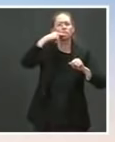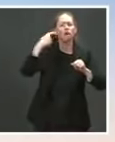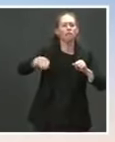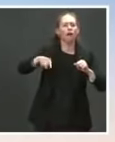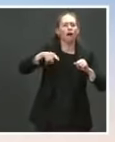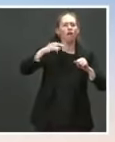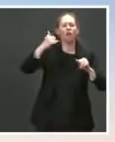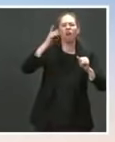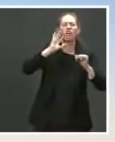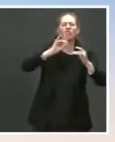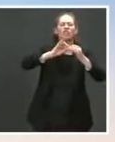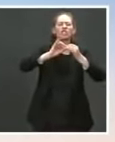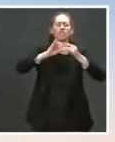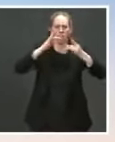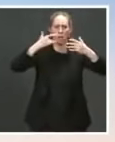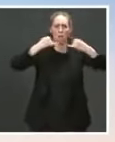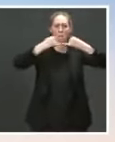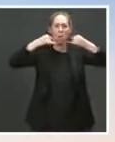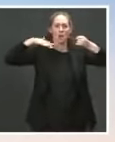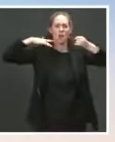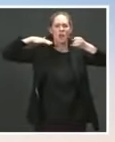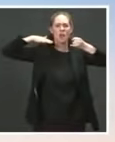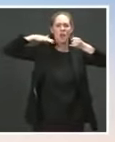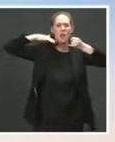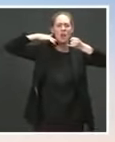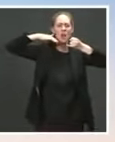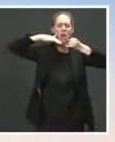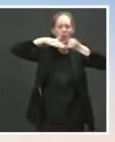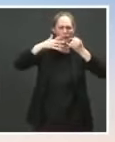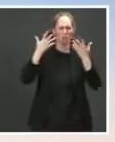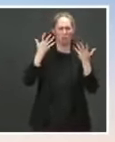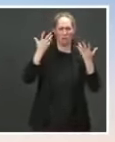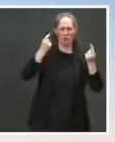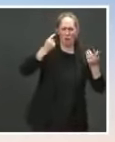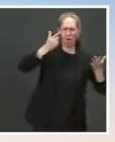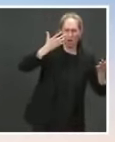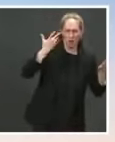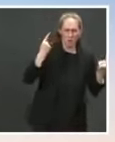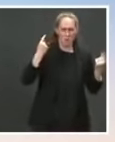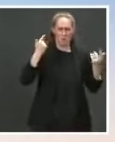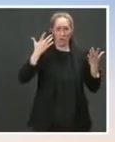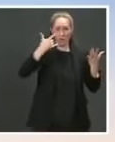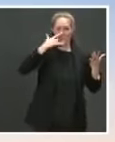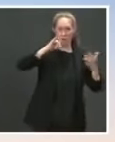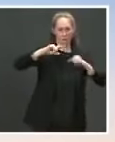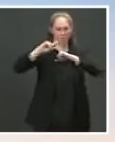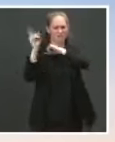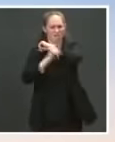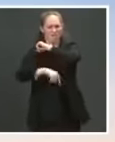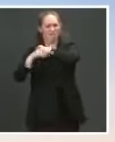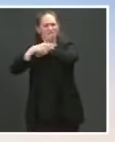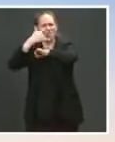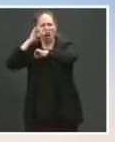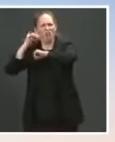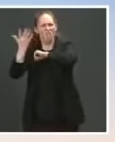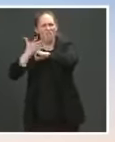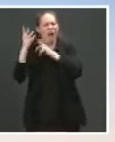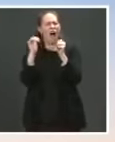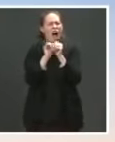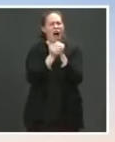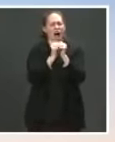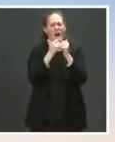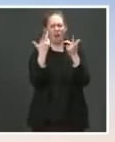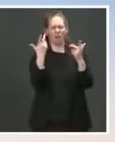Can you give us a sense of what those range of options are? And then also, at what level does this escalation